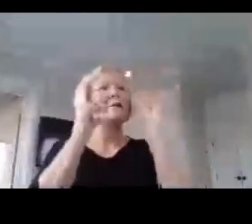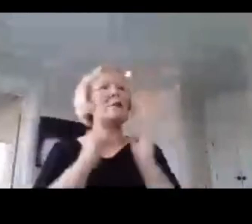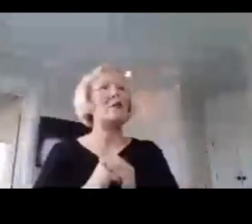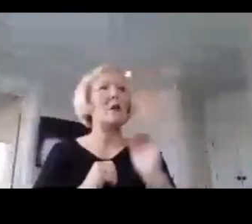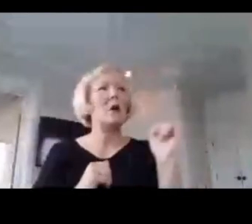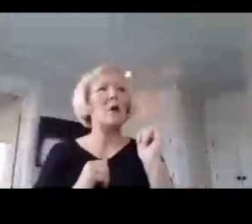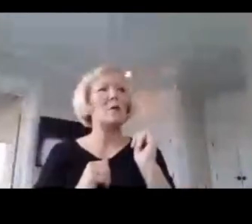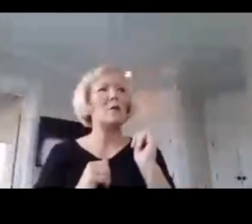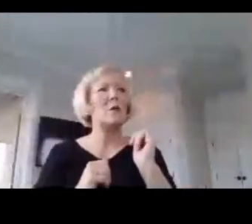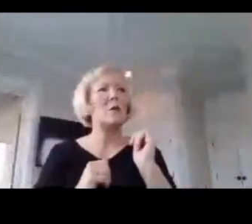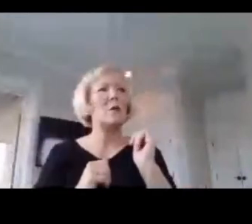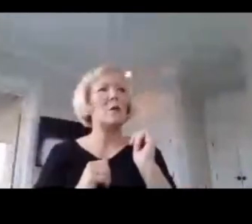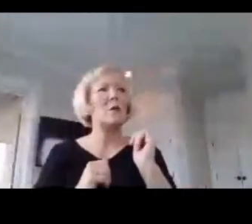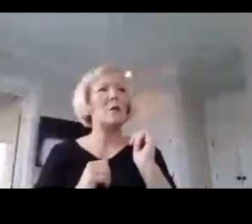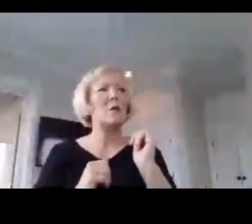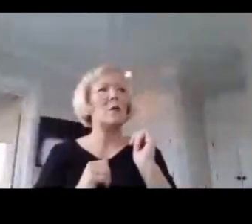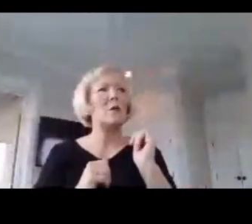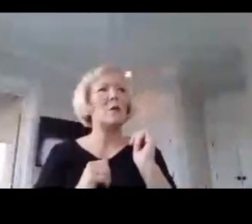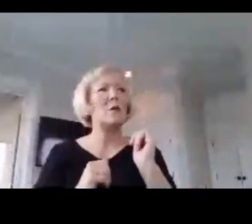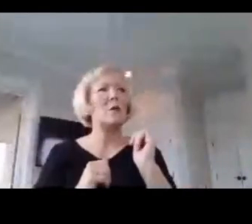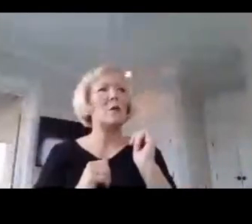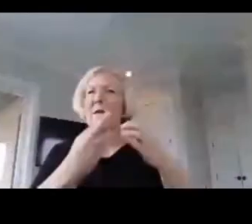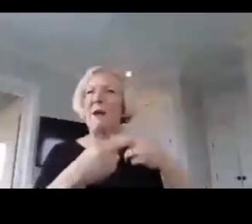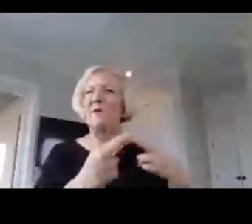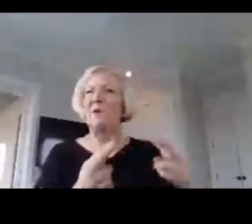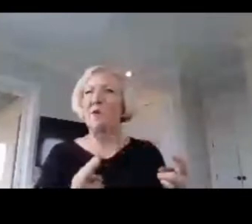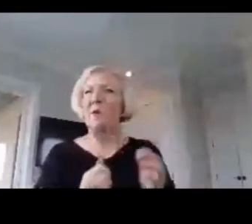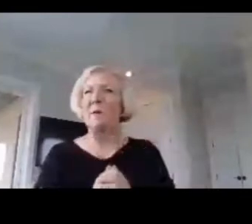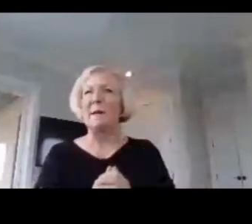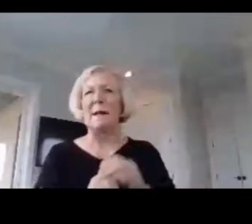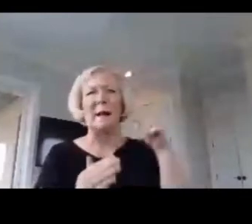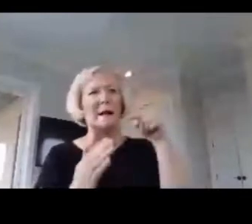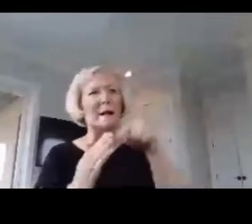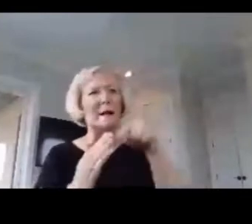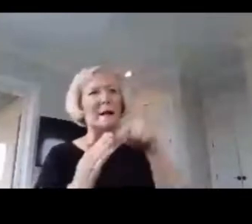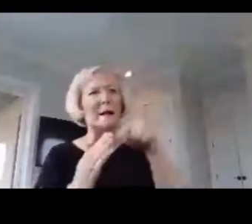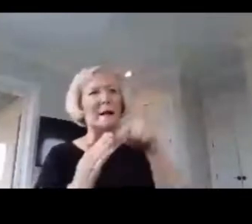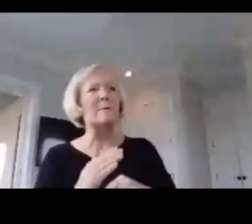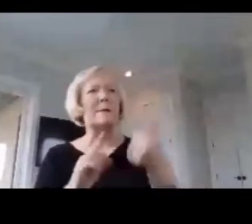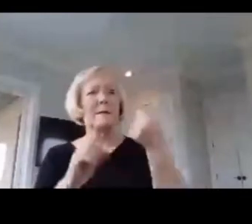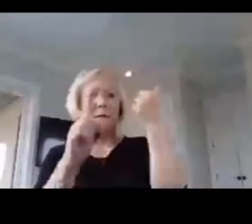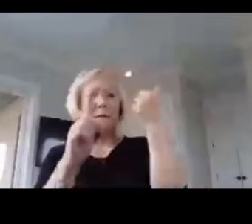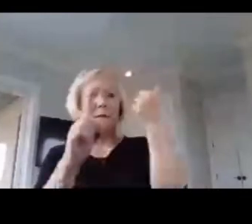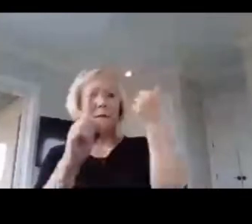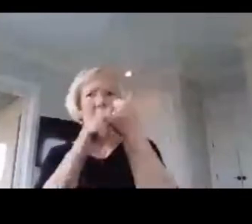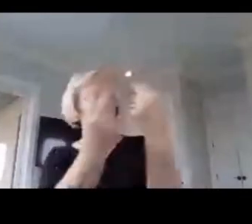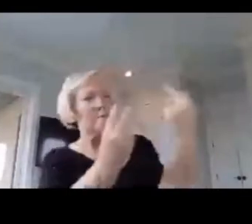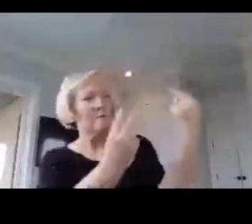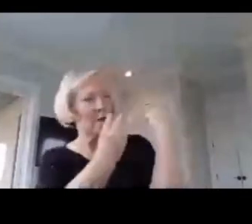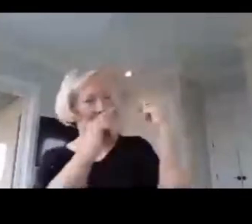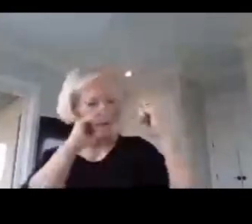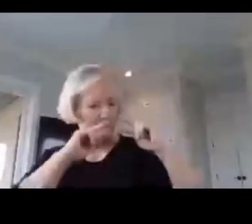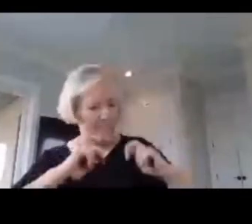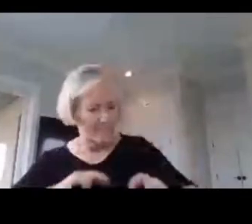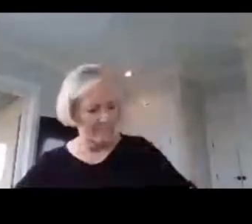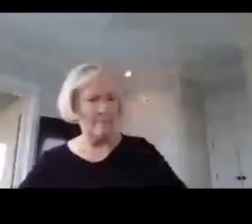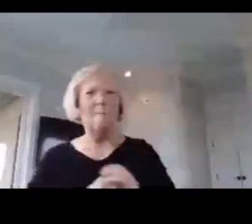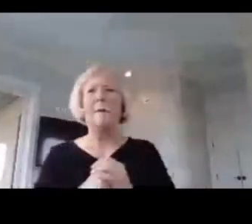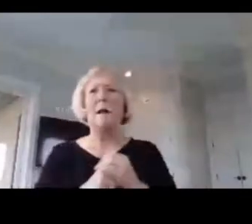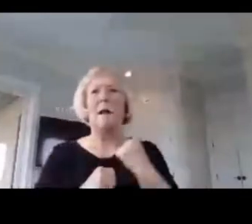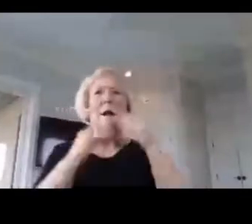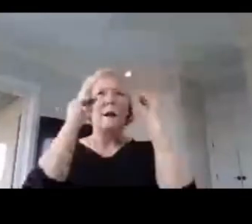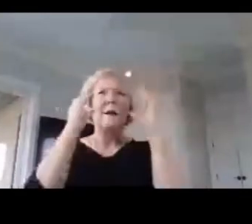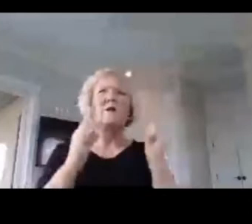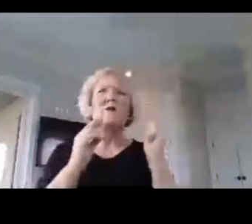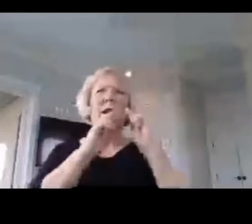on our performance in the classroom, on our deep self-reflection, on our teaching, and an assessment